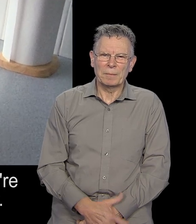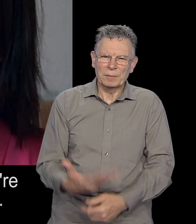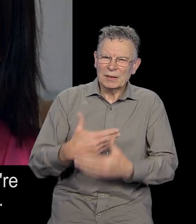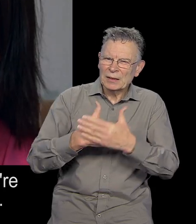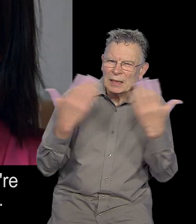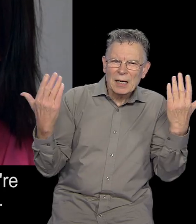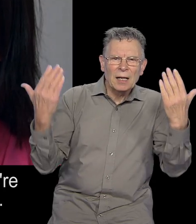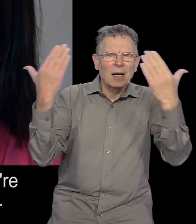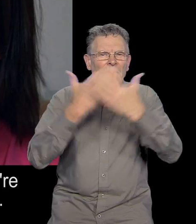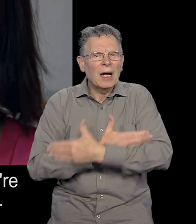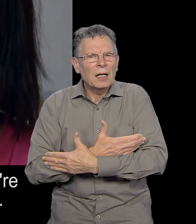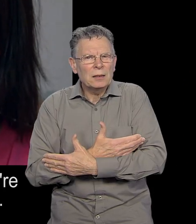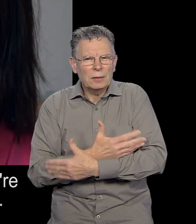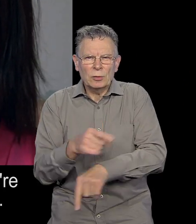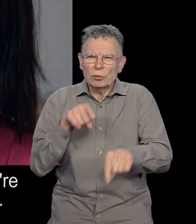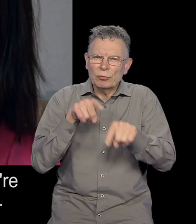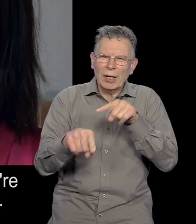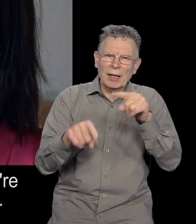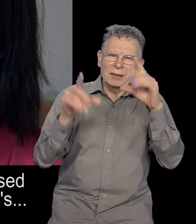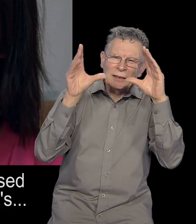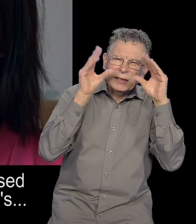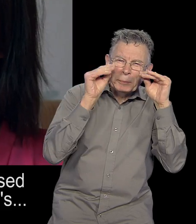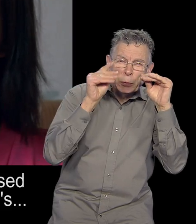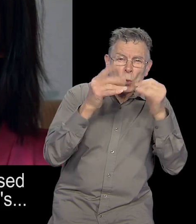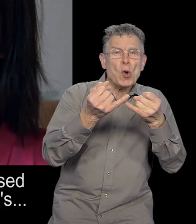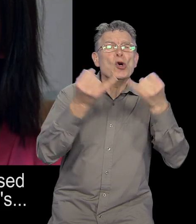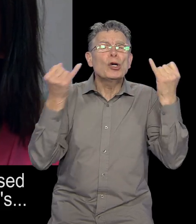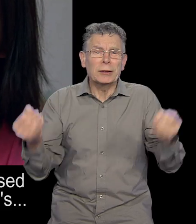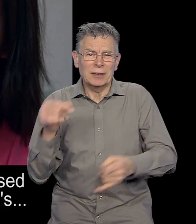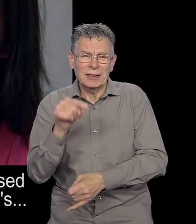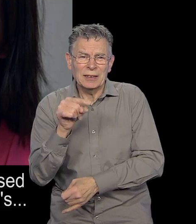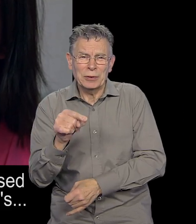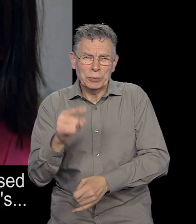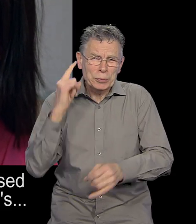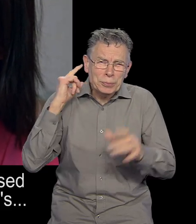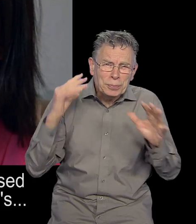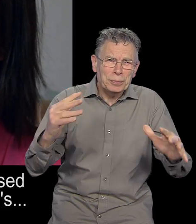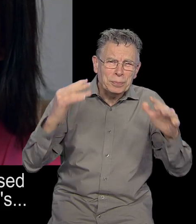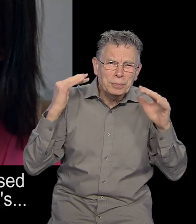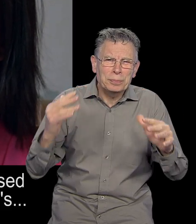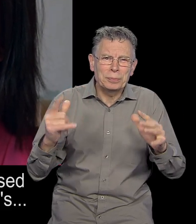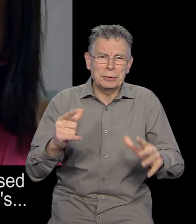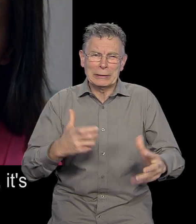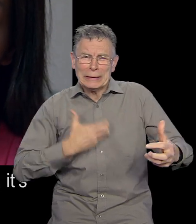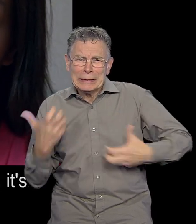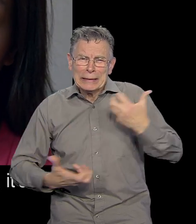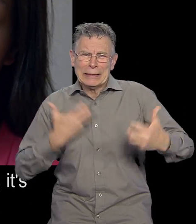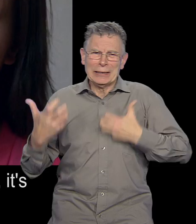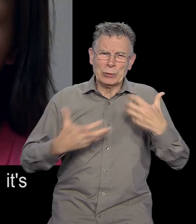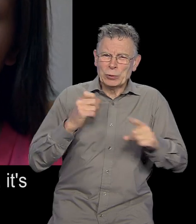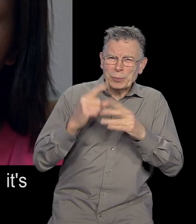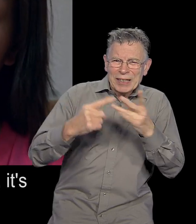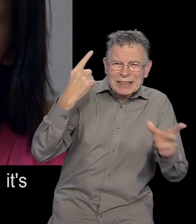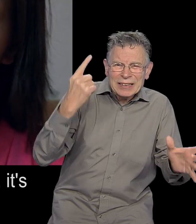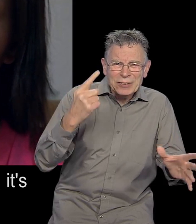It's day and night. When you're trying to sleep, it's the worst. It's really loud. And if you're stressed about something, or something's on your mind,